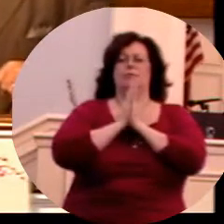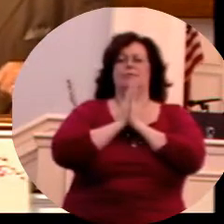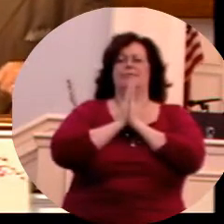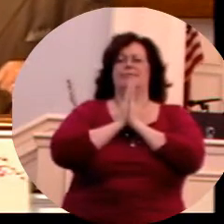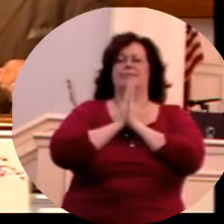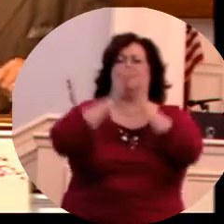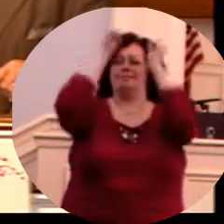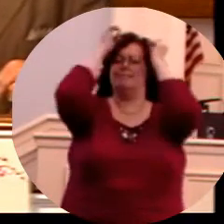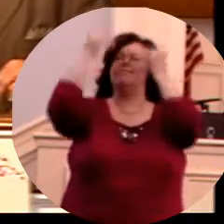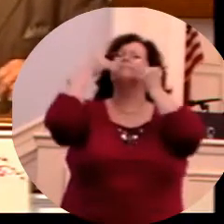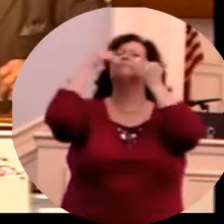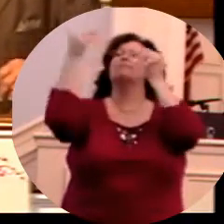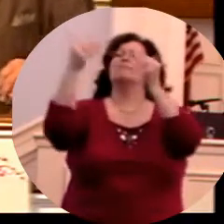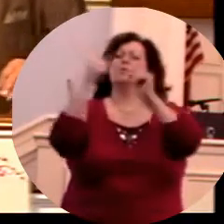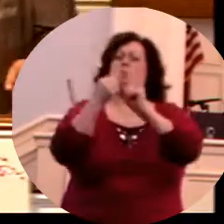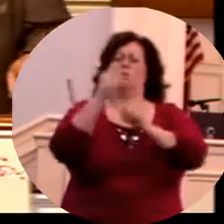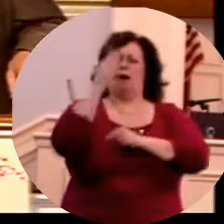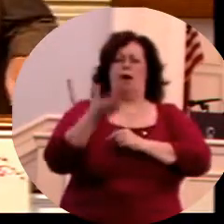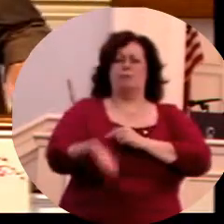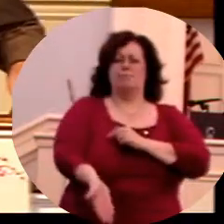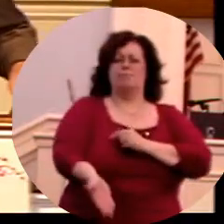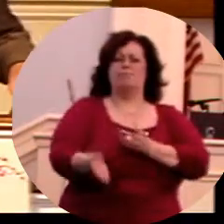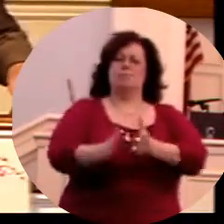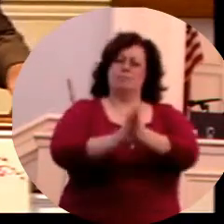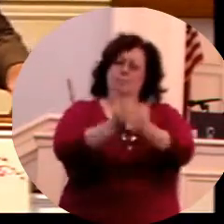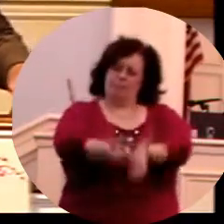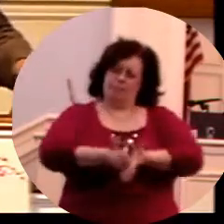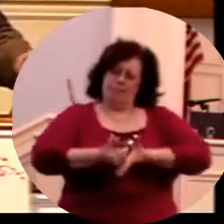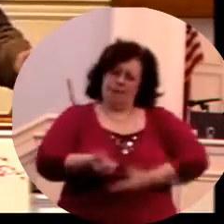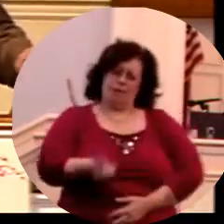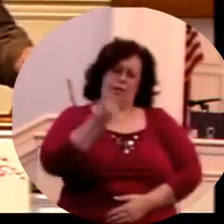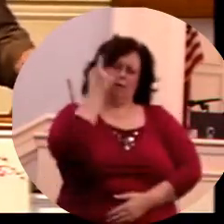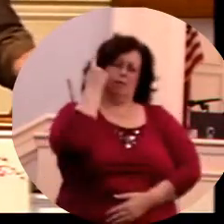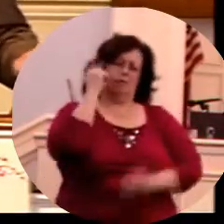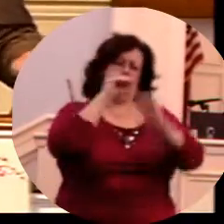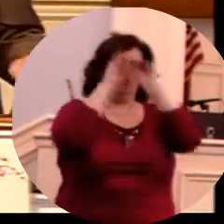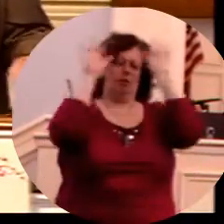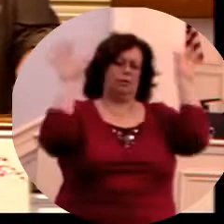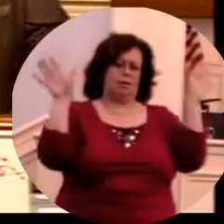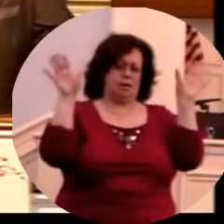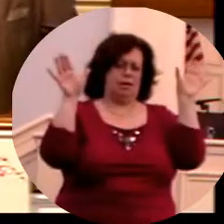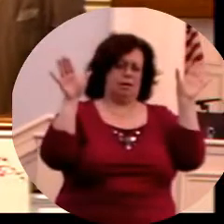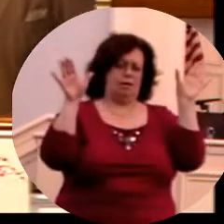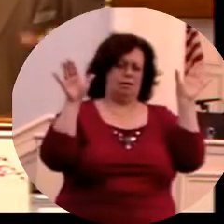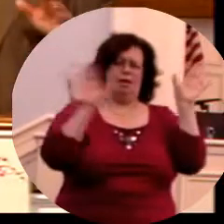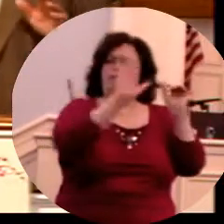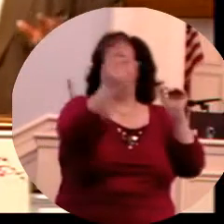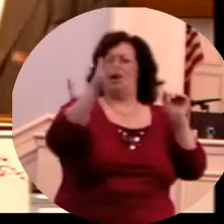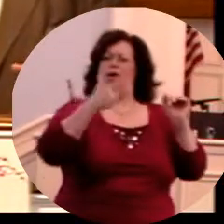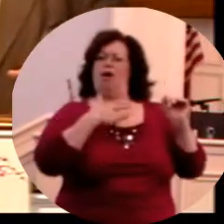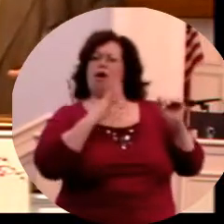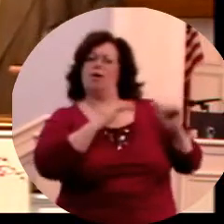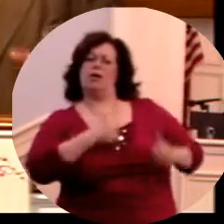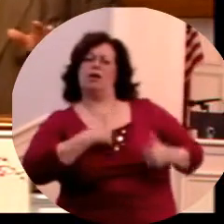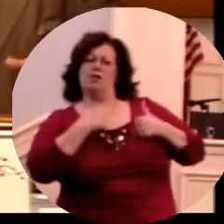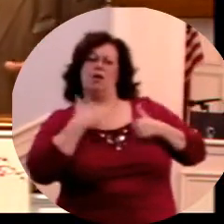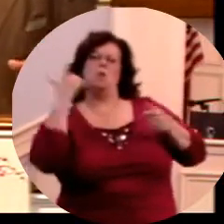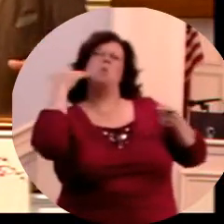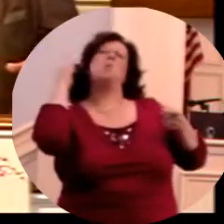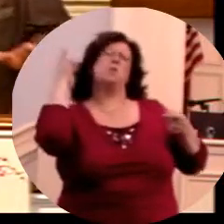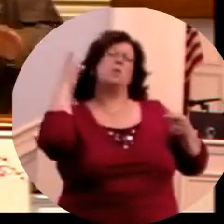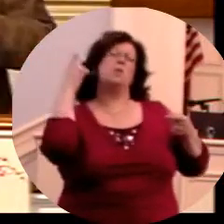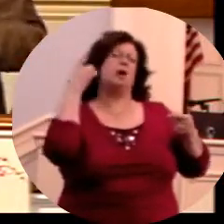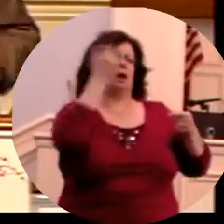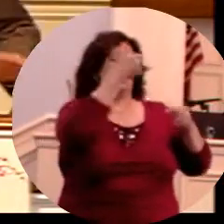thank you for the word of God, I pray you'll open unto us the scriptures today, and give us these truths, and God you know the hearts, you know the